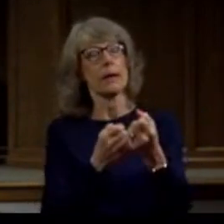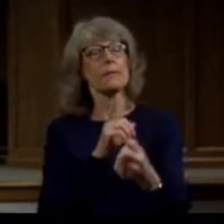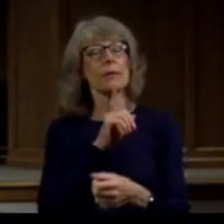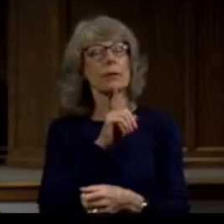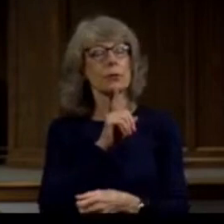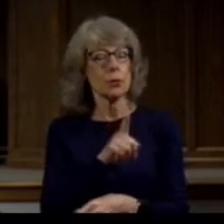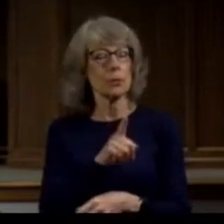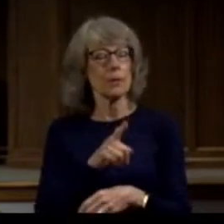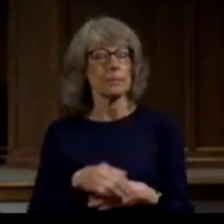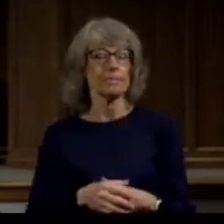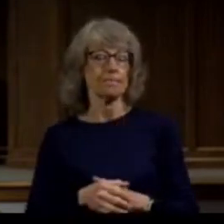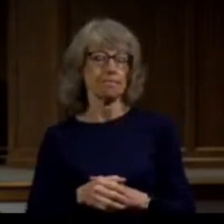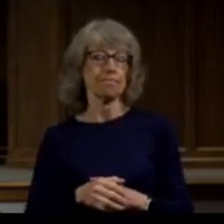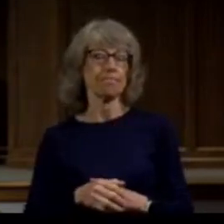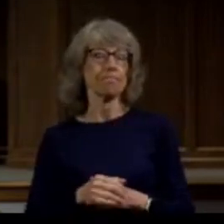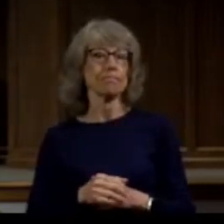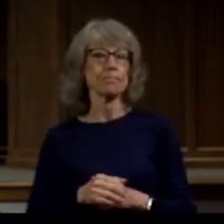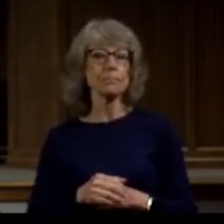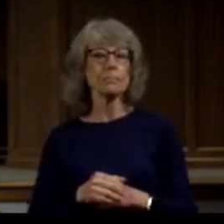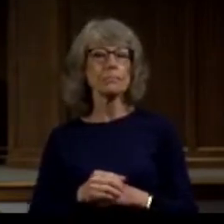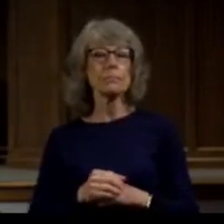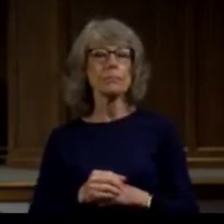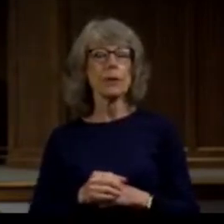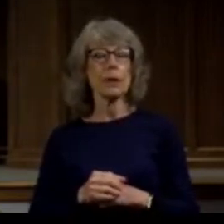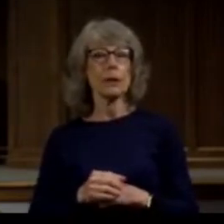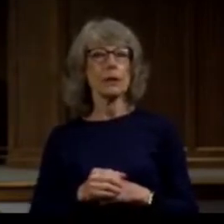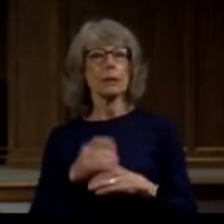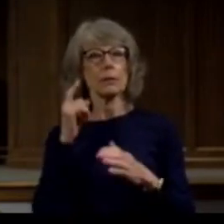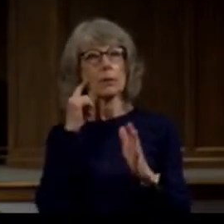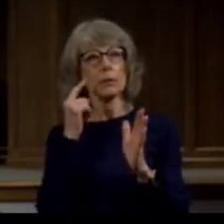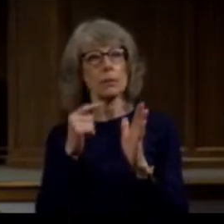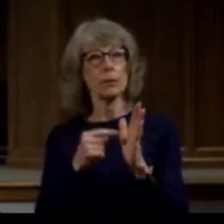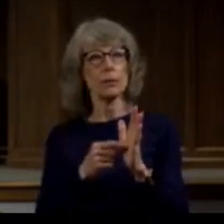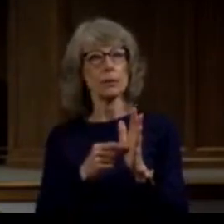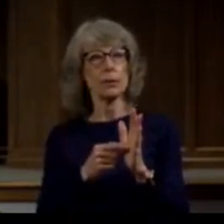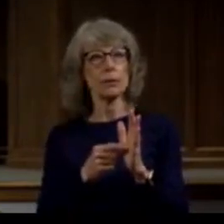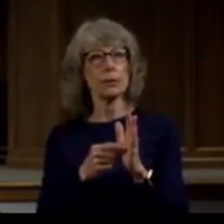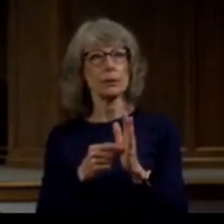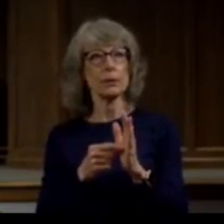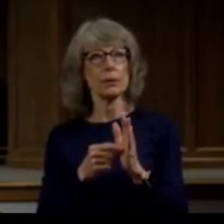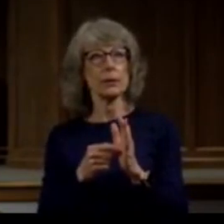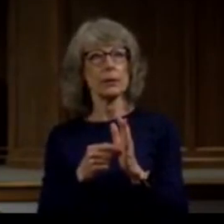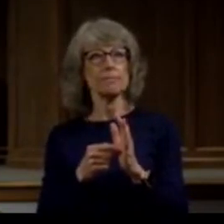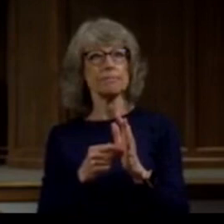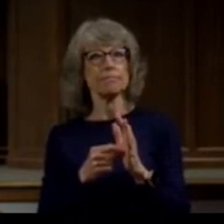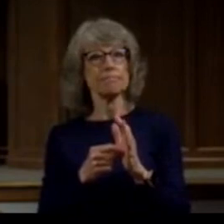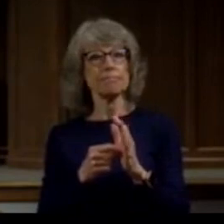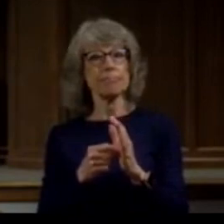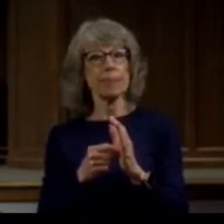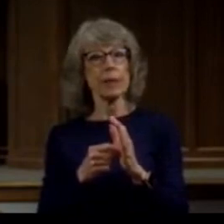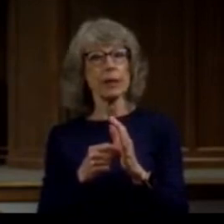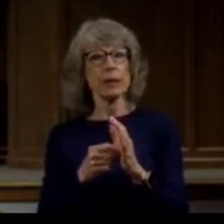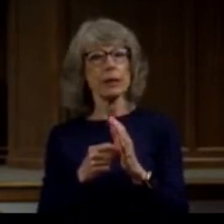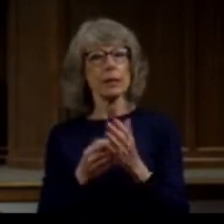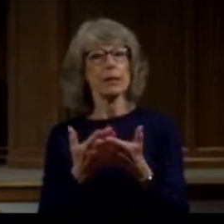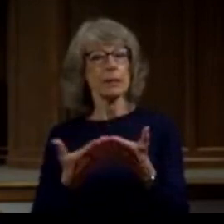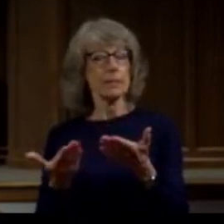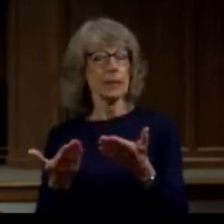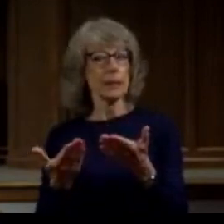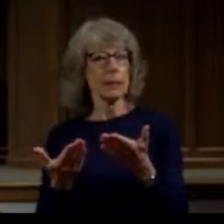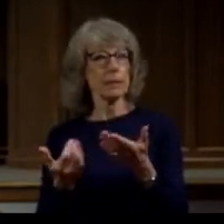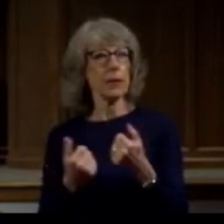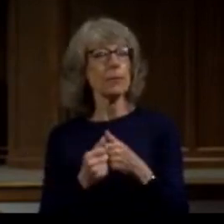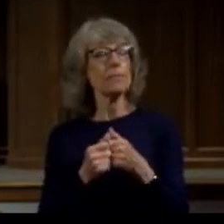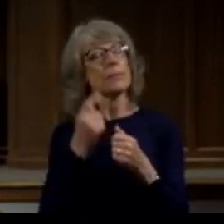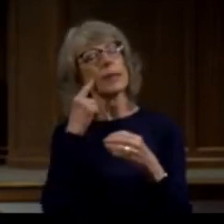So I want to look at a couple of things, and I want to start off by looking at the life of Paul. If I receive a